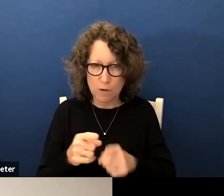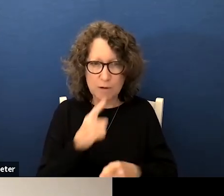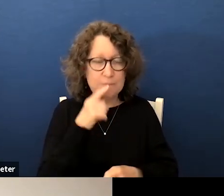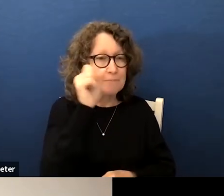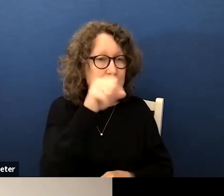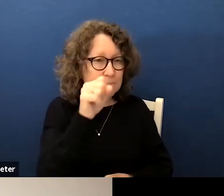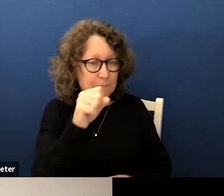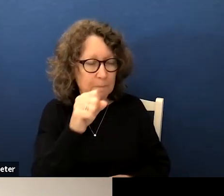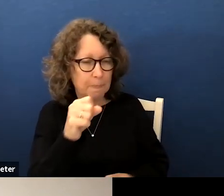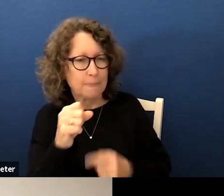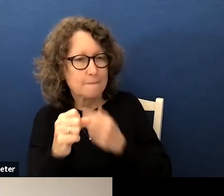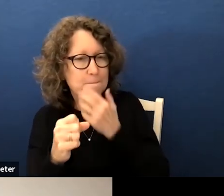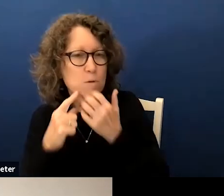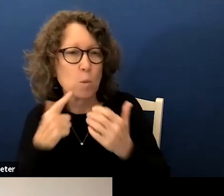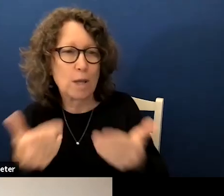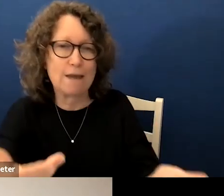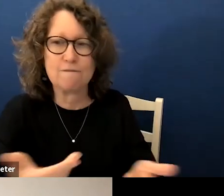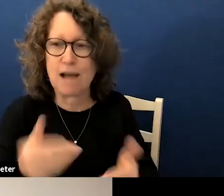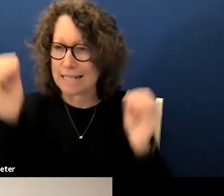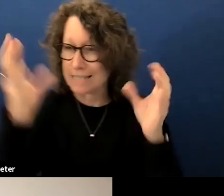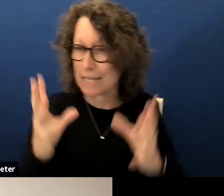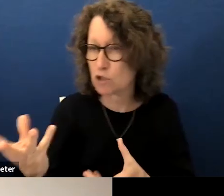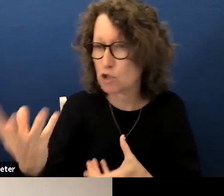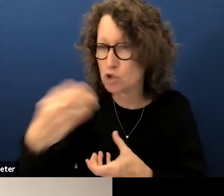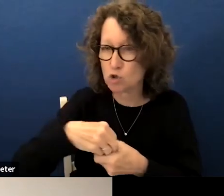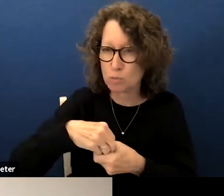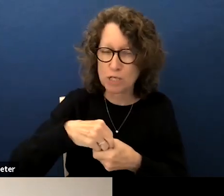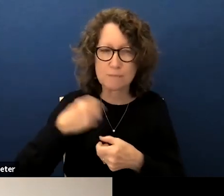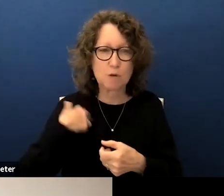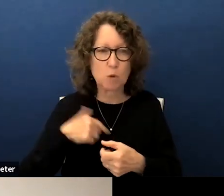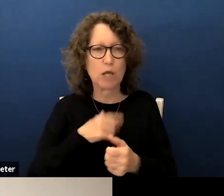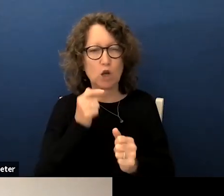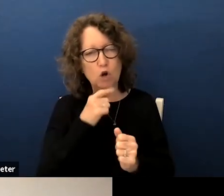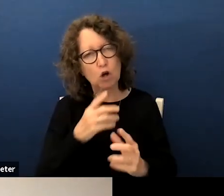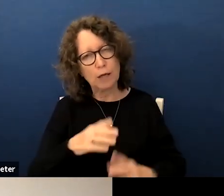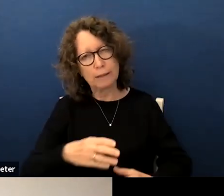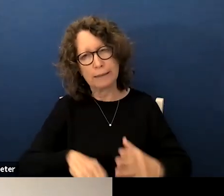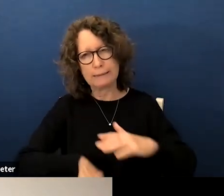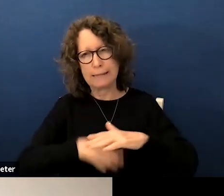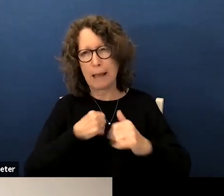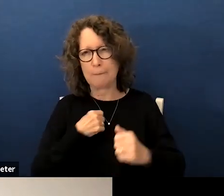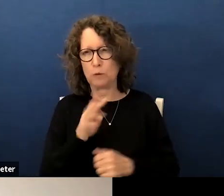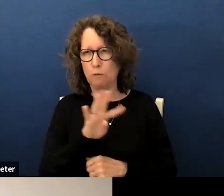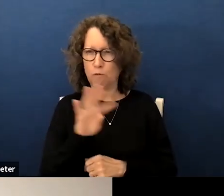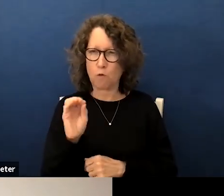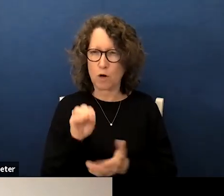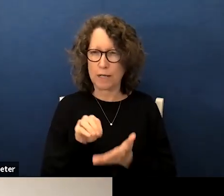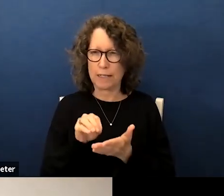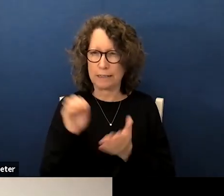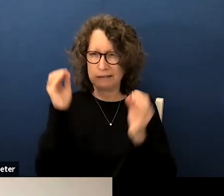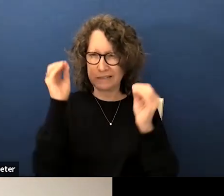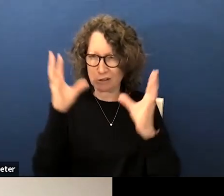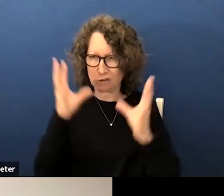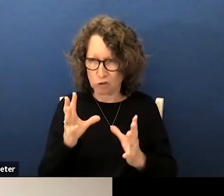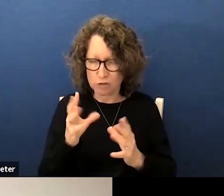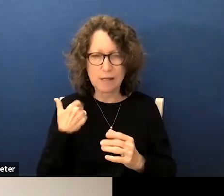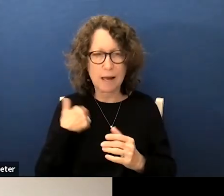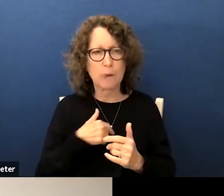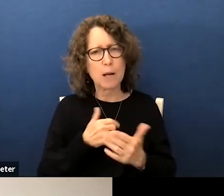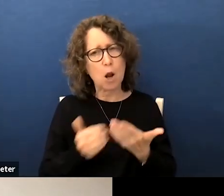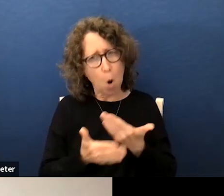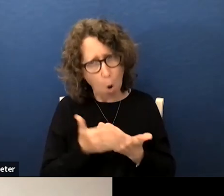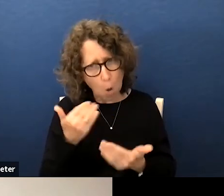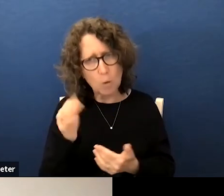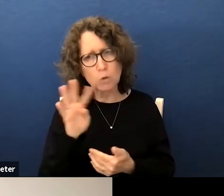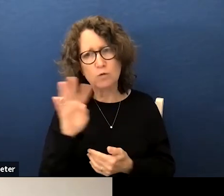we uh invited teachers to participate we could accommodate up to about 40 and we had close to that